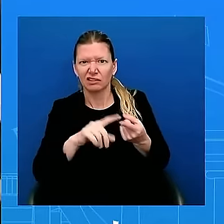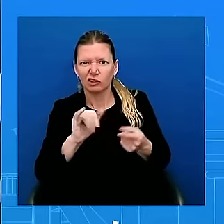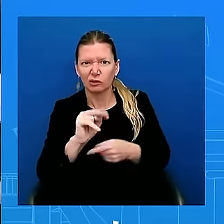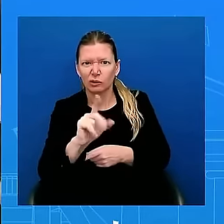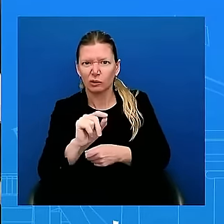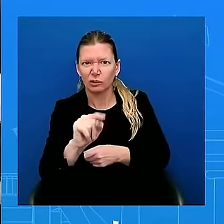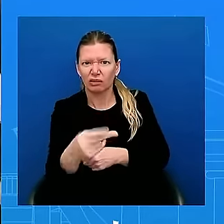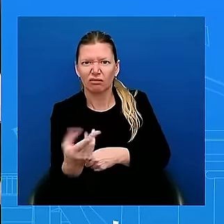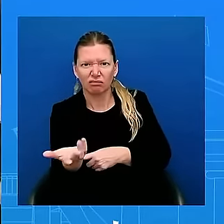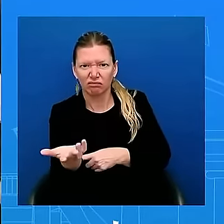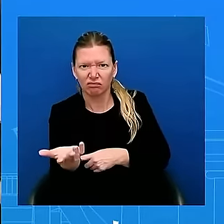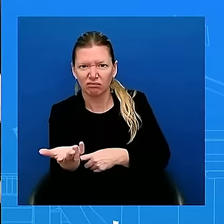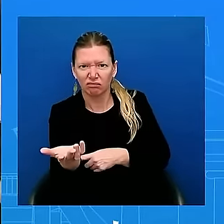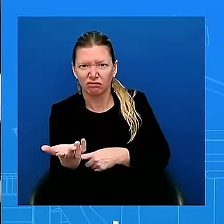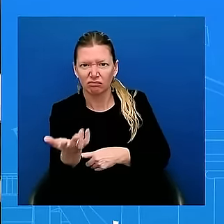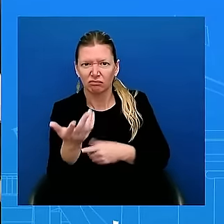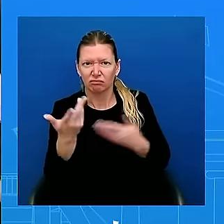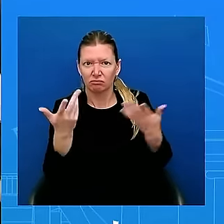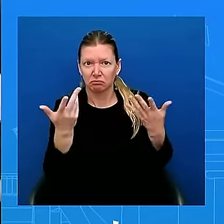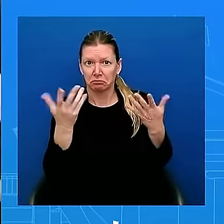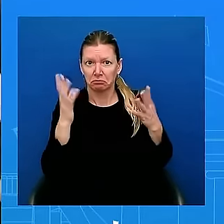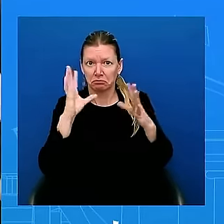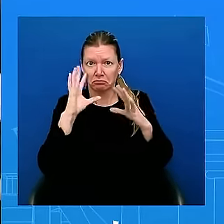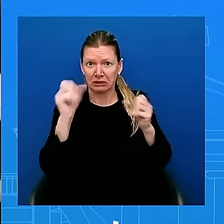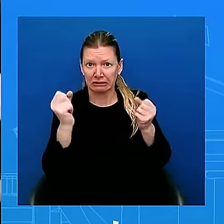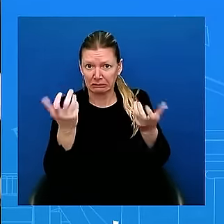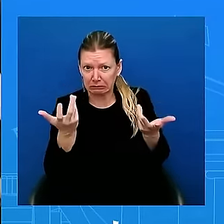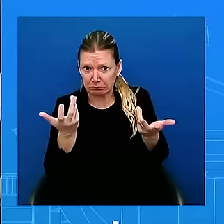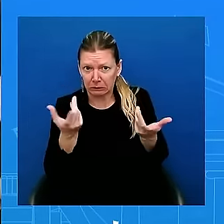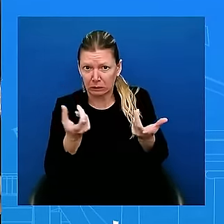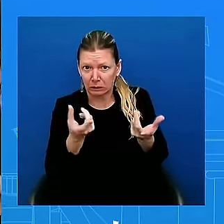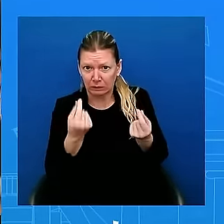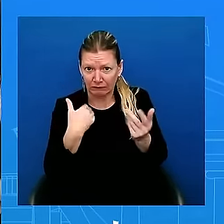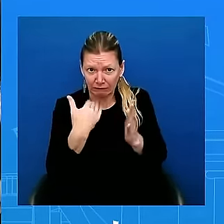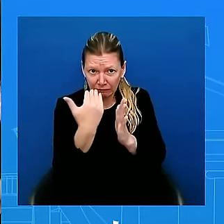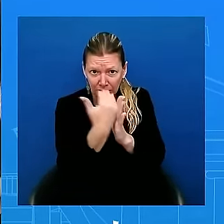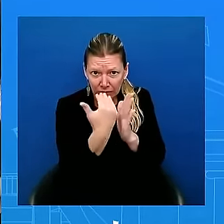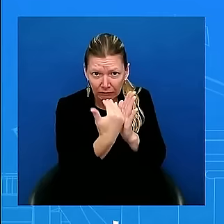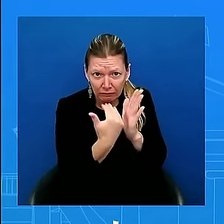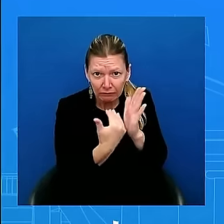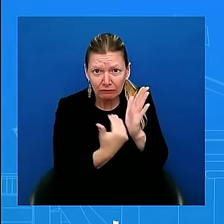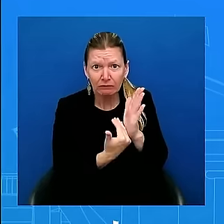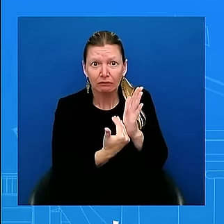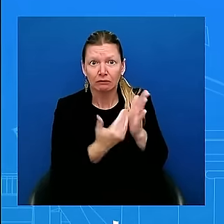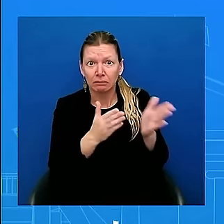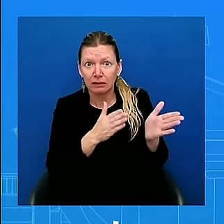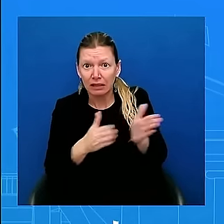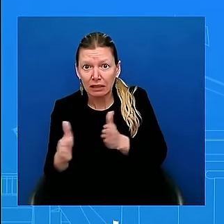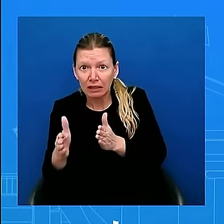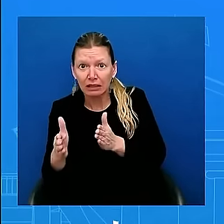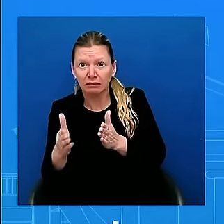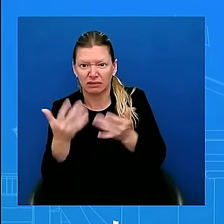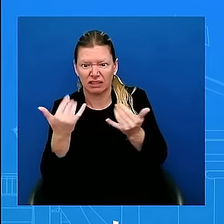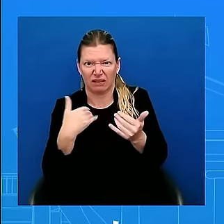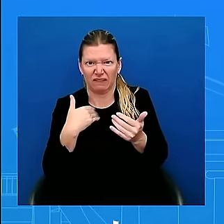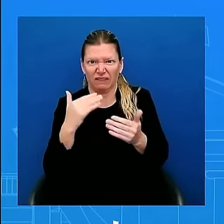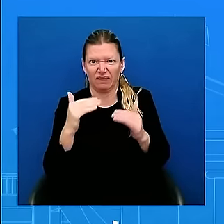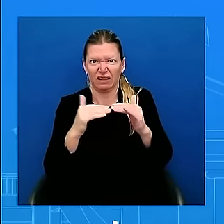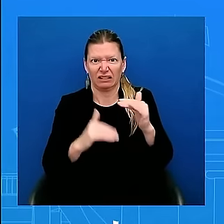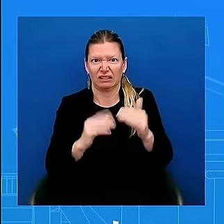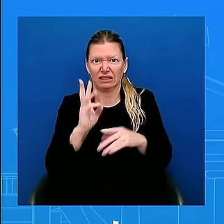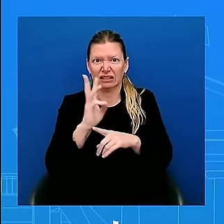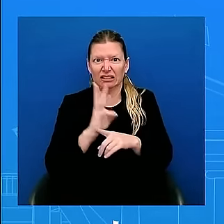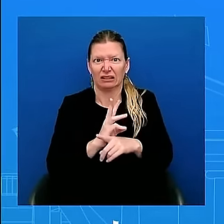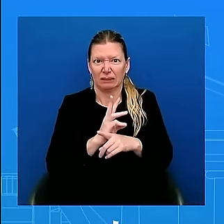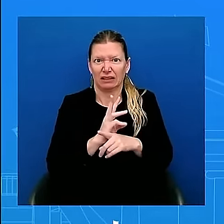of things that maybe had been planned for the second term that he now has to, has less than six months to get done? Well, look, now that he's not running for re